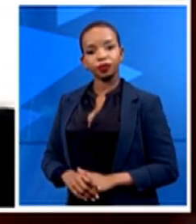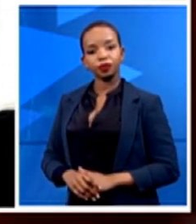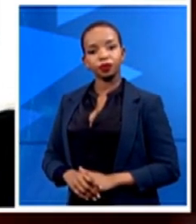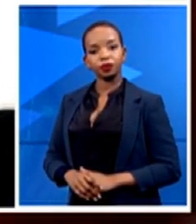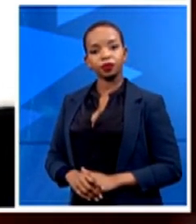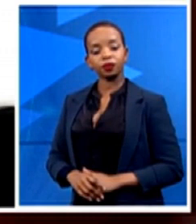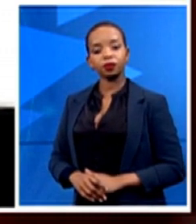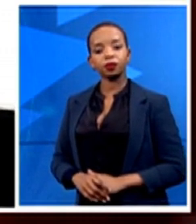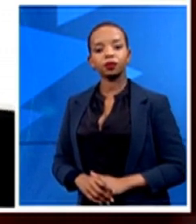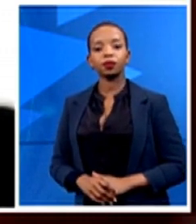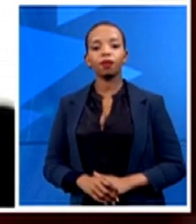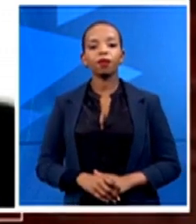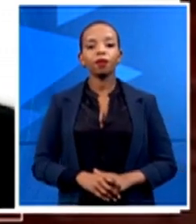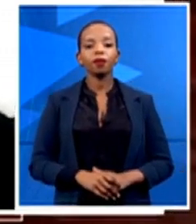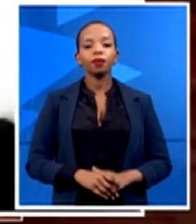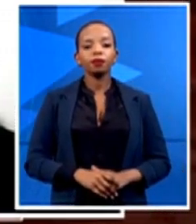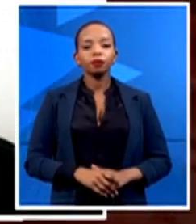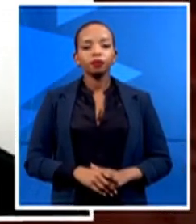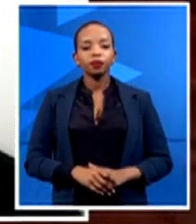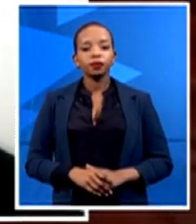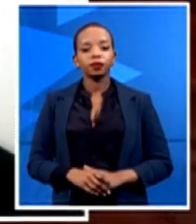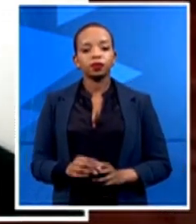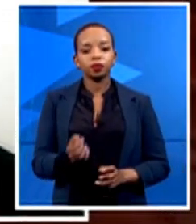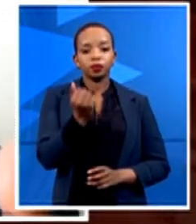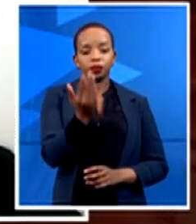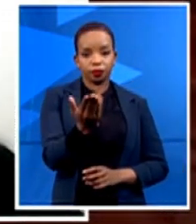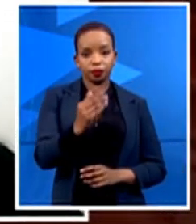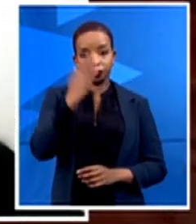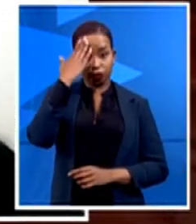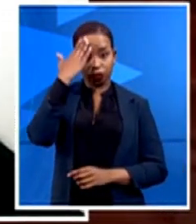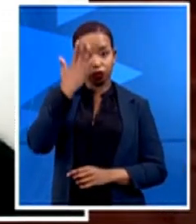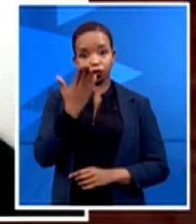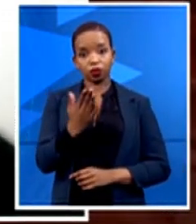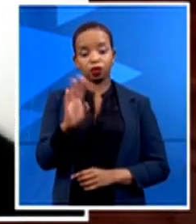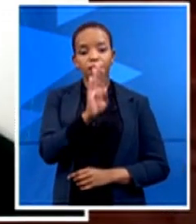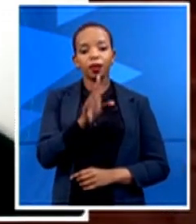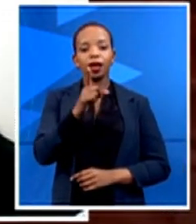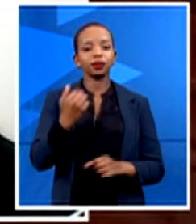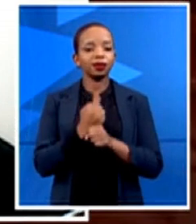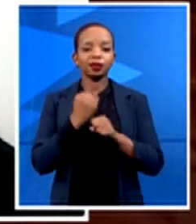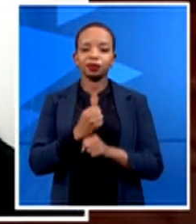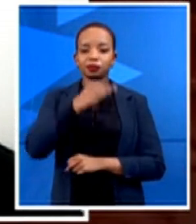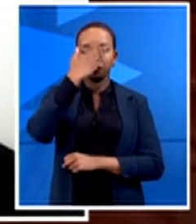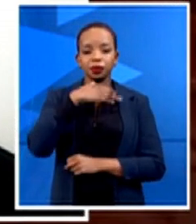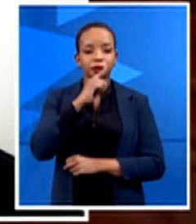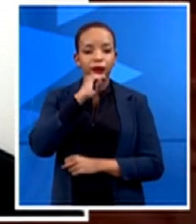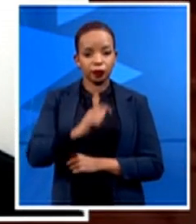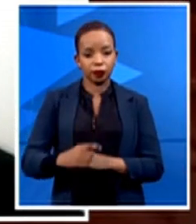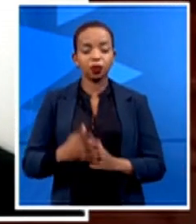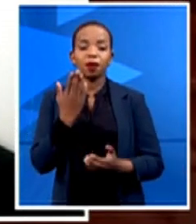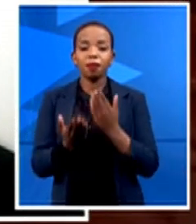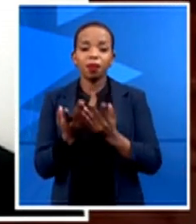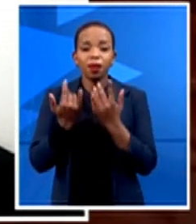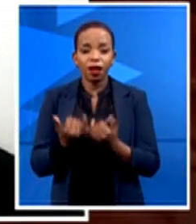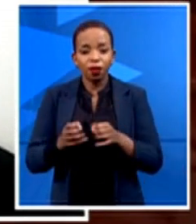it saddens me, and maybe this is an opportunity for us to be open about how the application of the technology